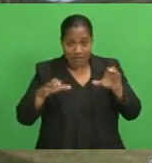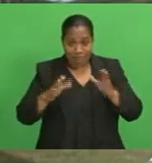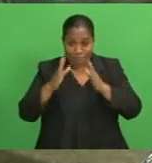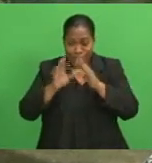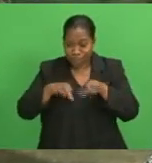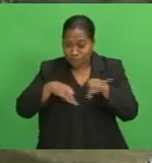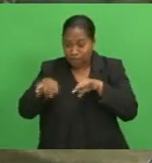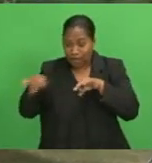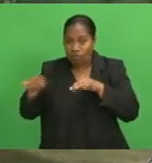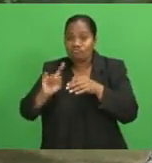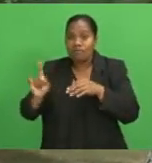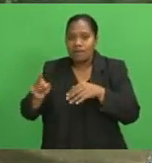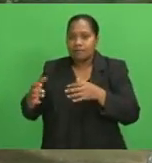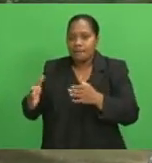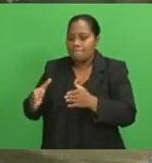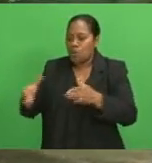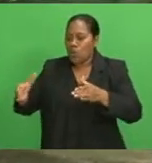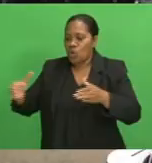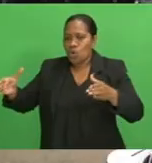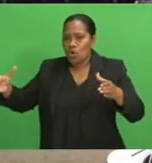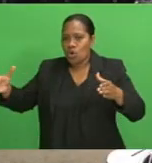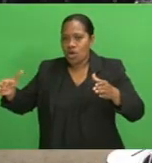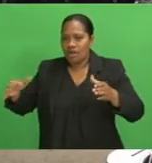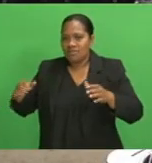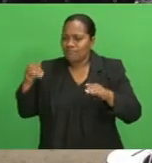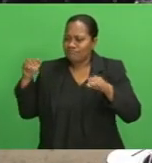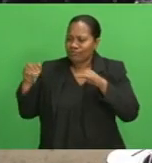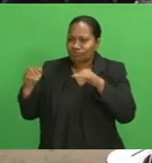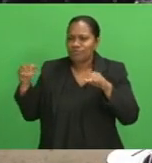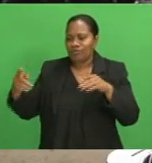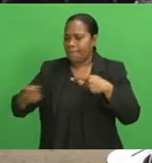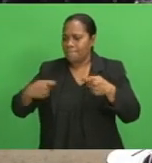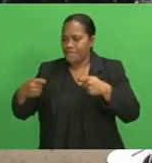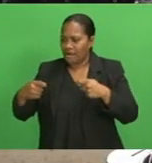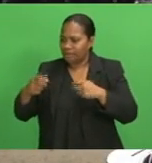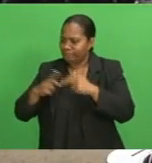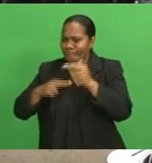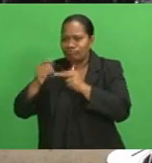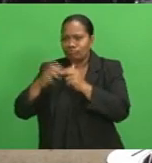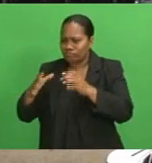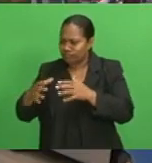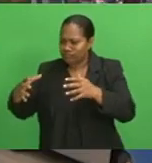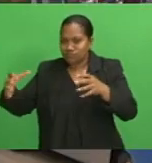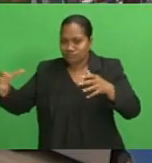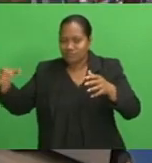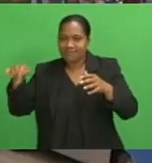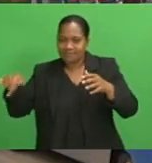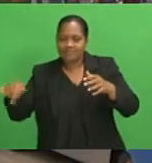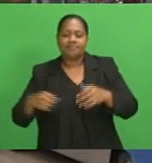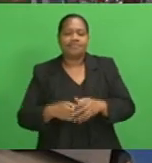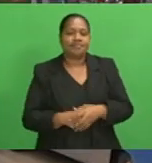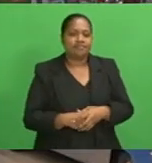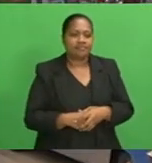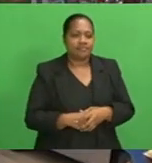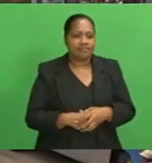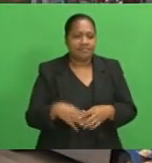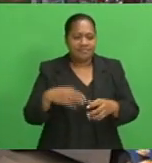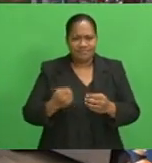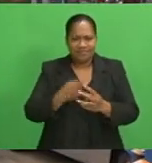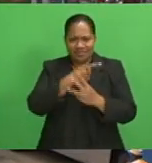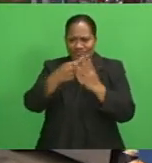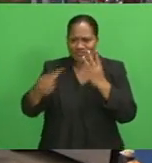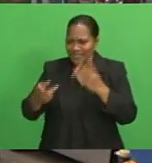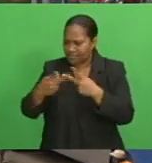market, expand the bus station and expand the commercial areas. Earlier this year, a feasibility study was conducted on three possible sites for the